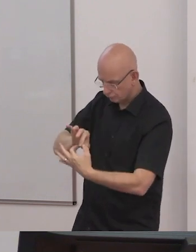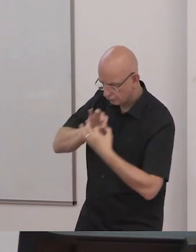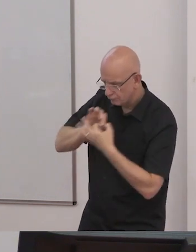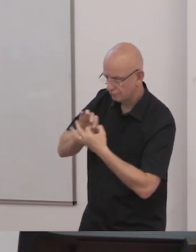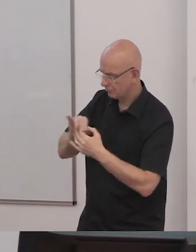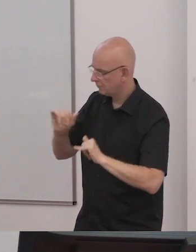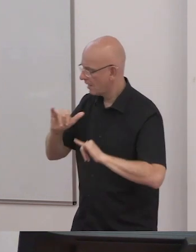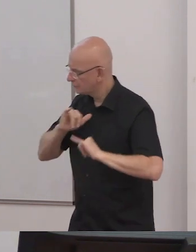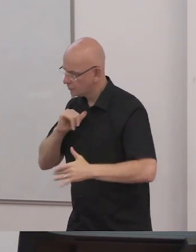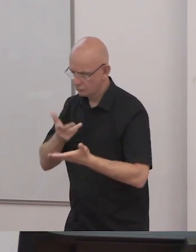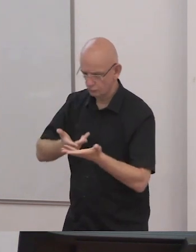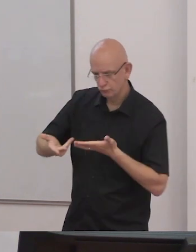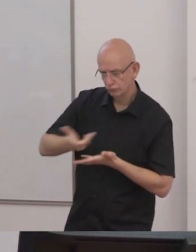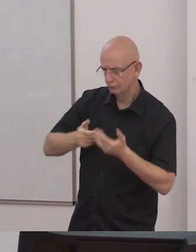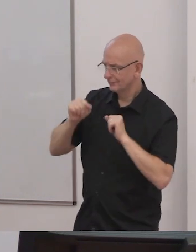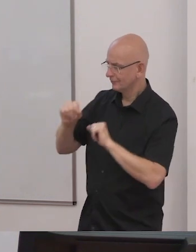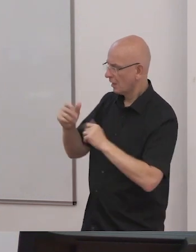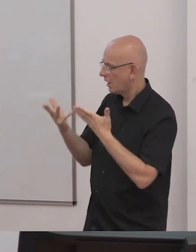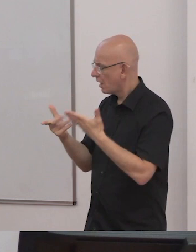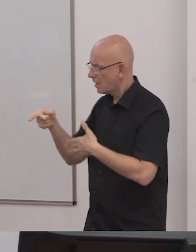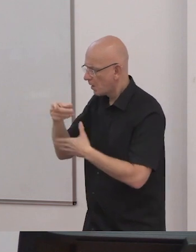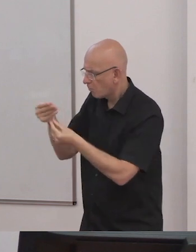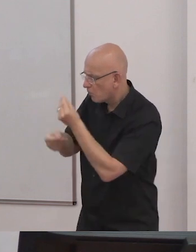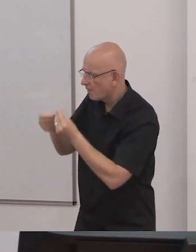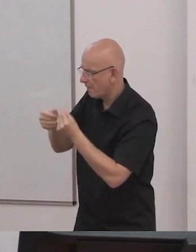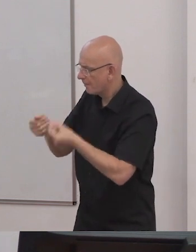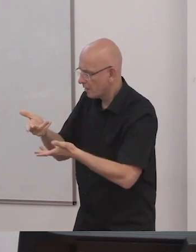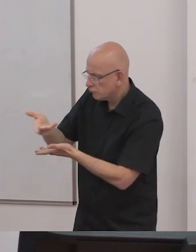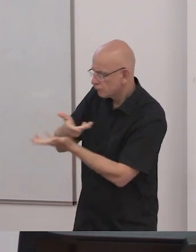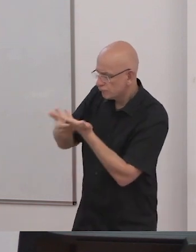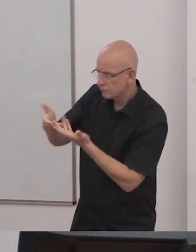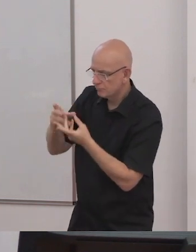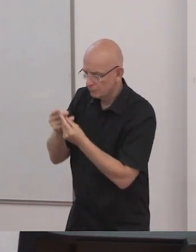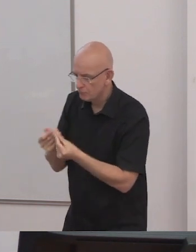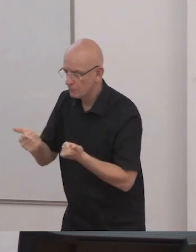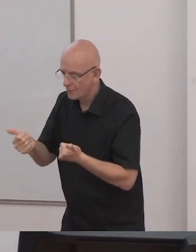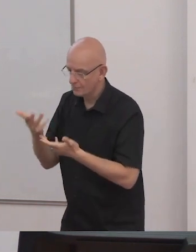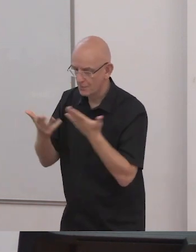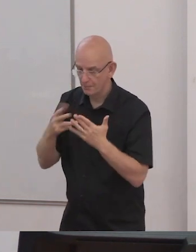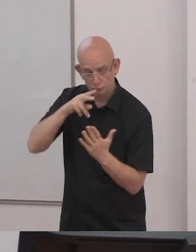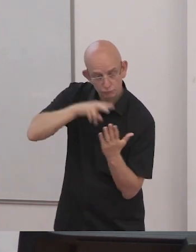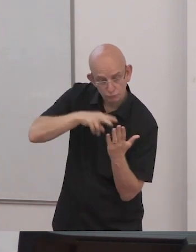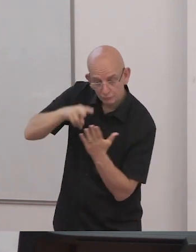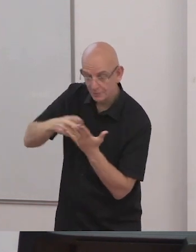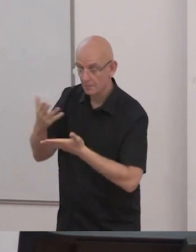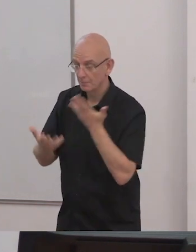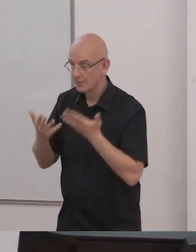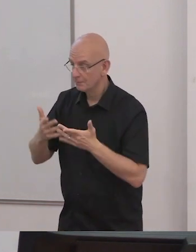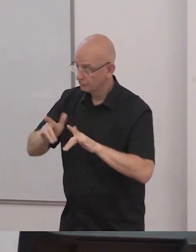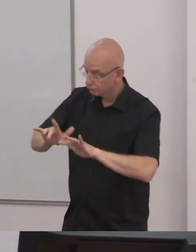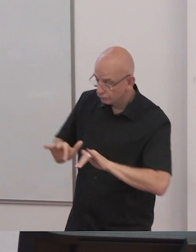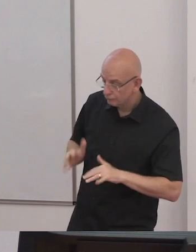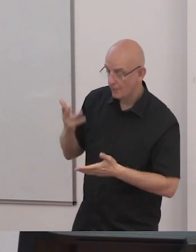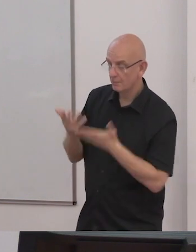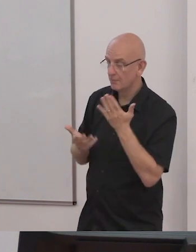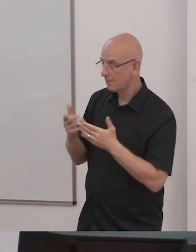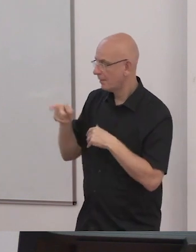and quiet corners that allow students time out and independent learning opportunities while still